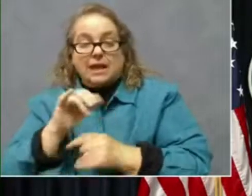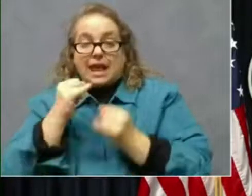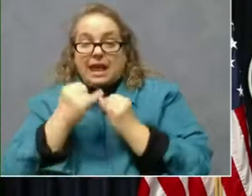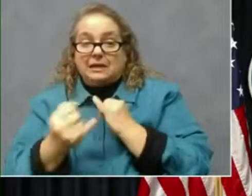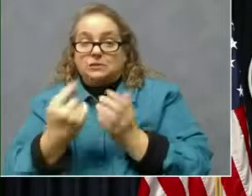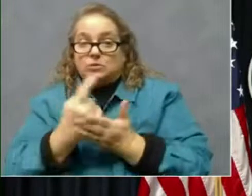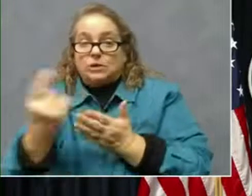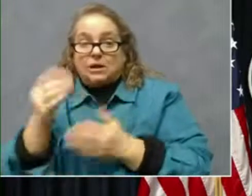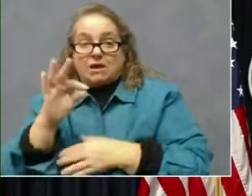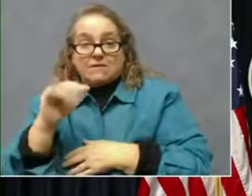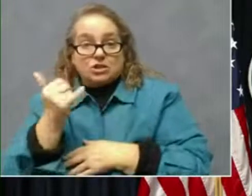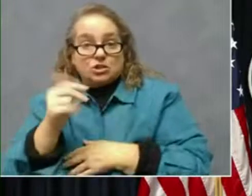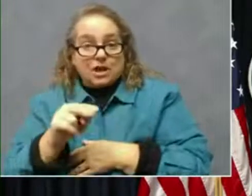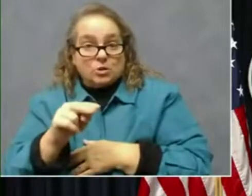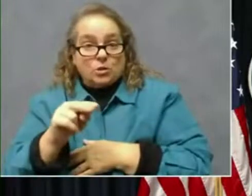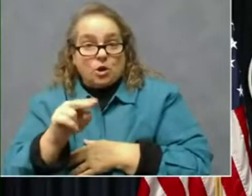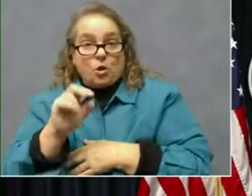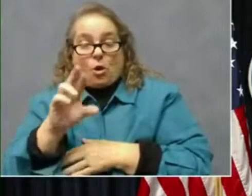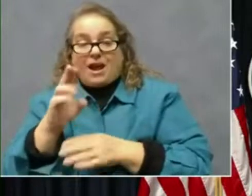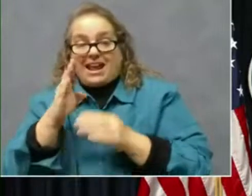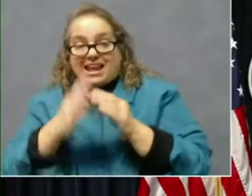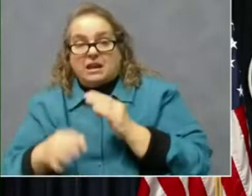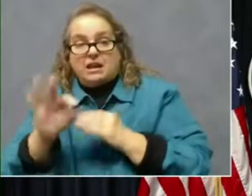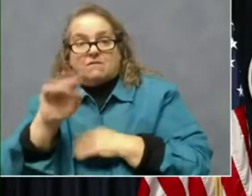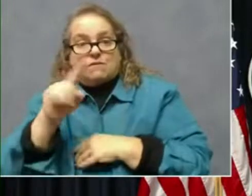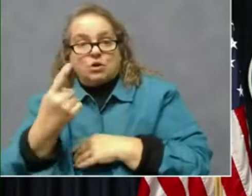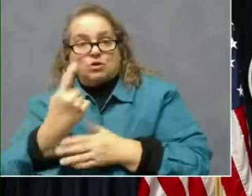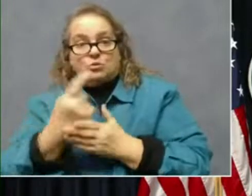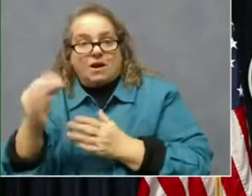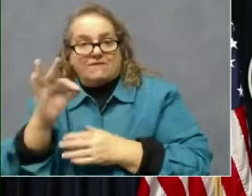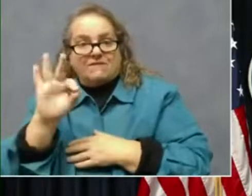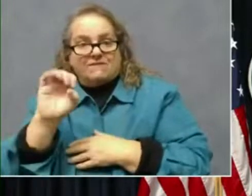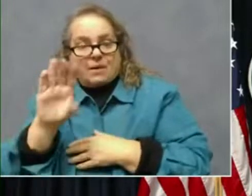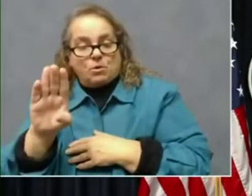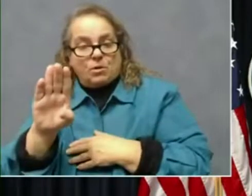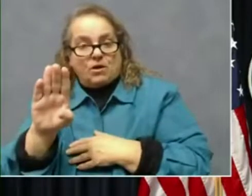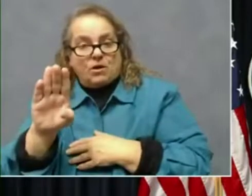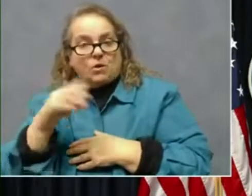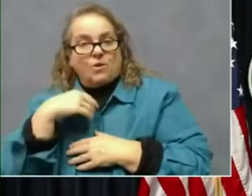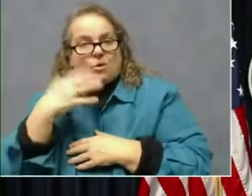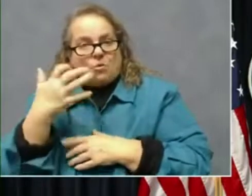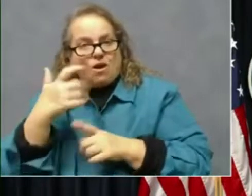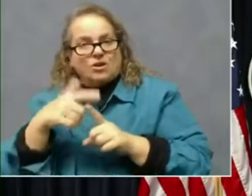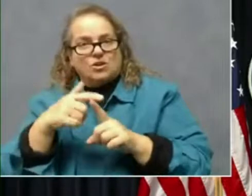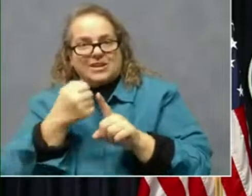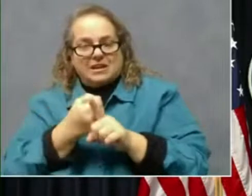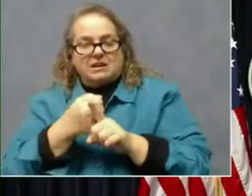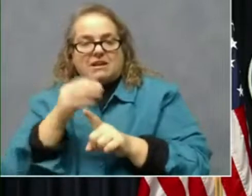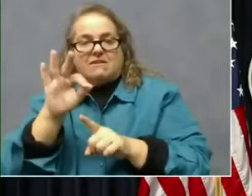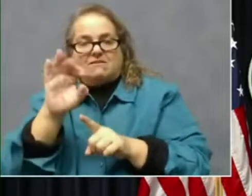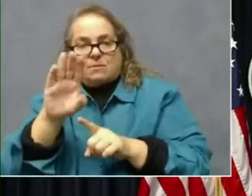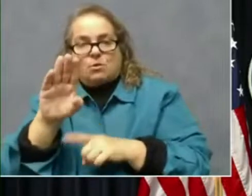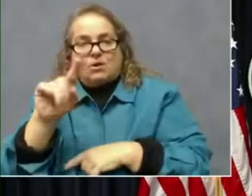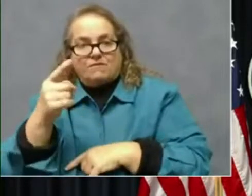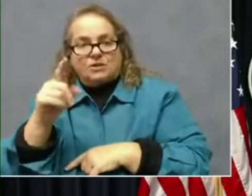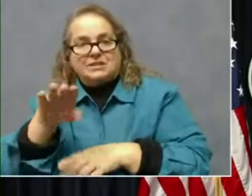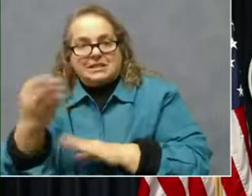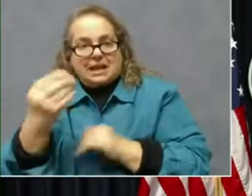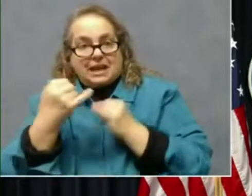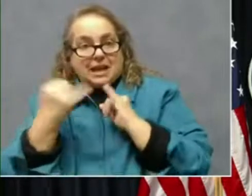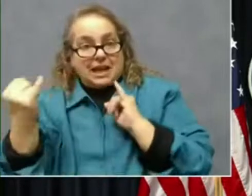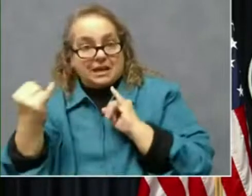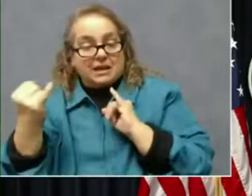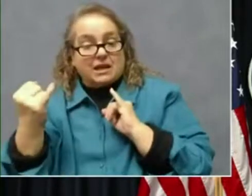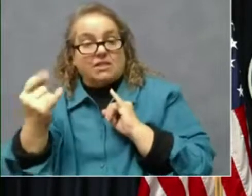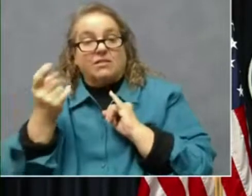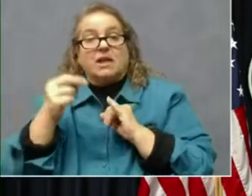January or the end of the first week of February. We certainly want to hit a February, uh, first deadline. And long before